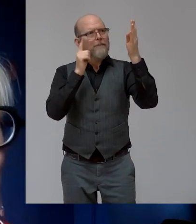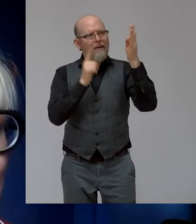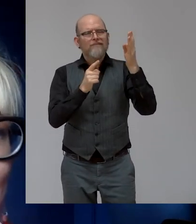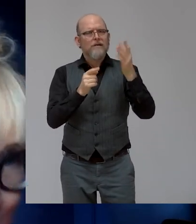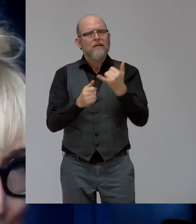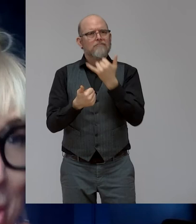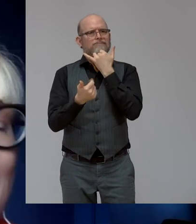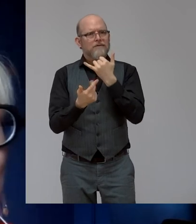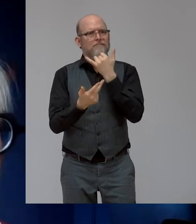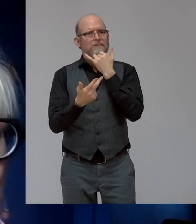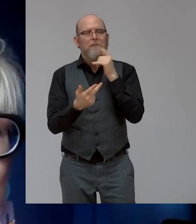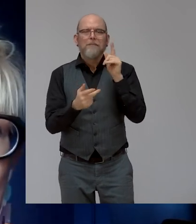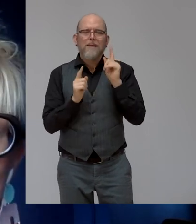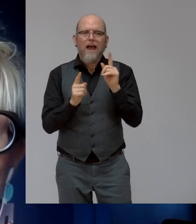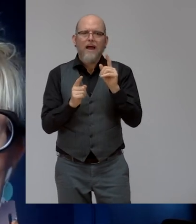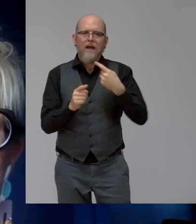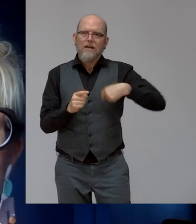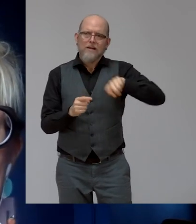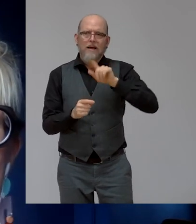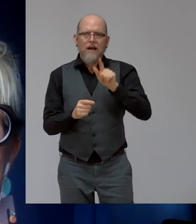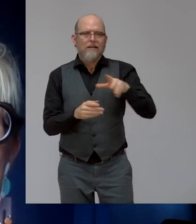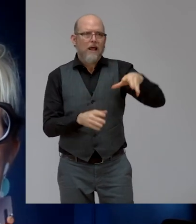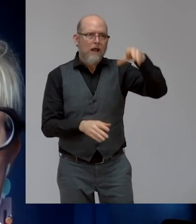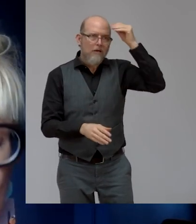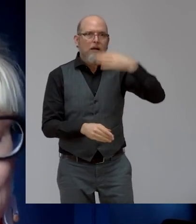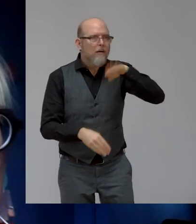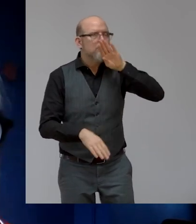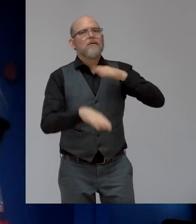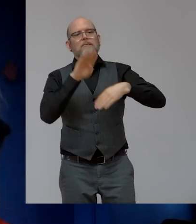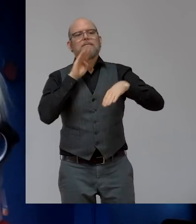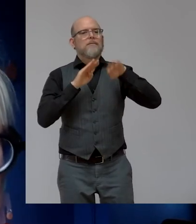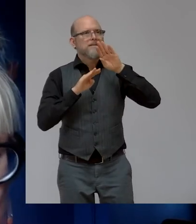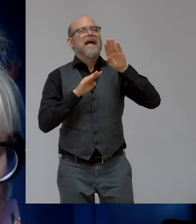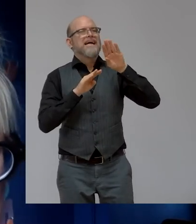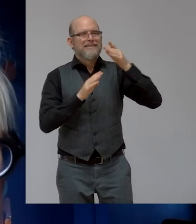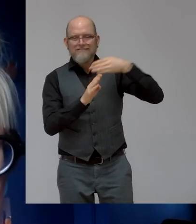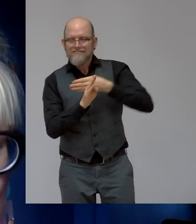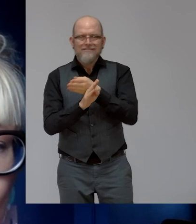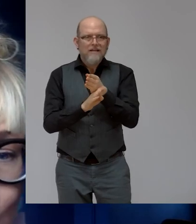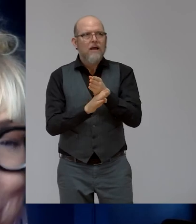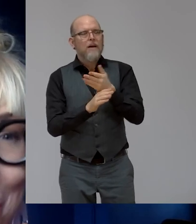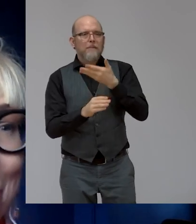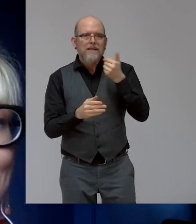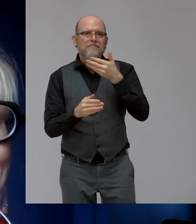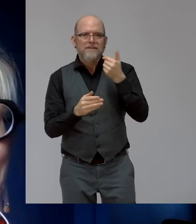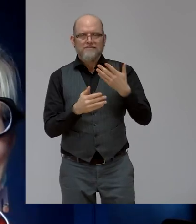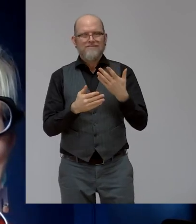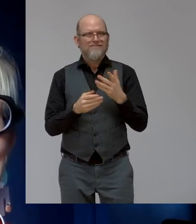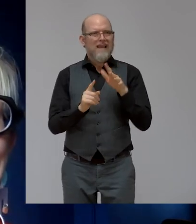the solutions and the models. And I think we need to create a an environment to Stefan's point that is supportive